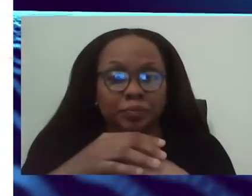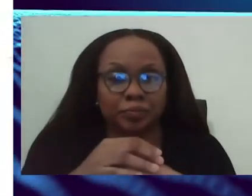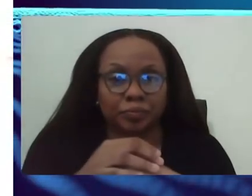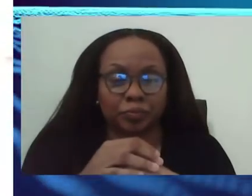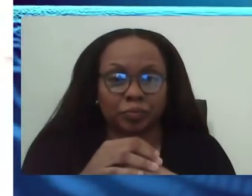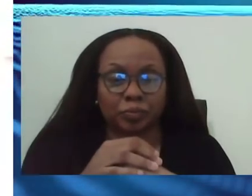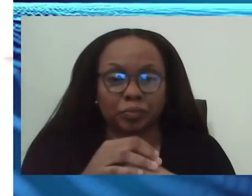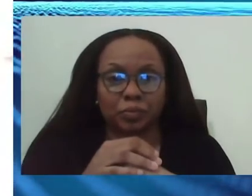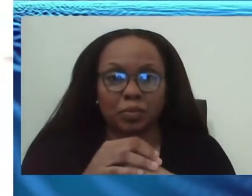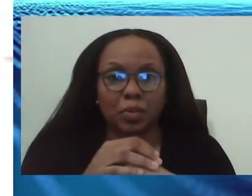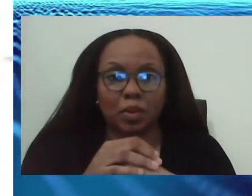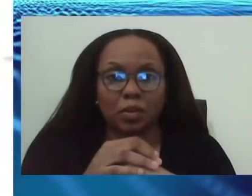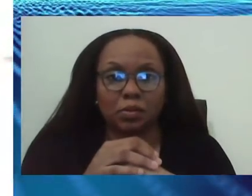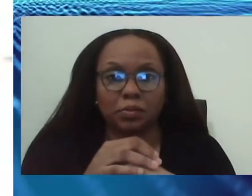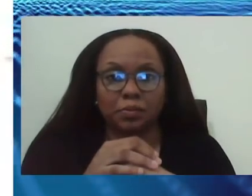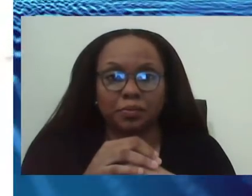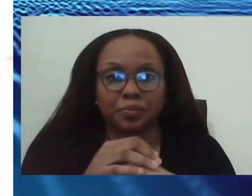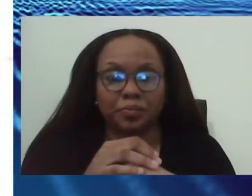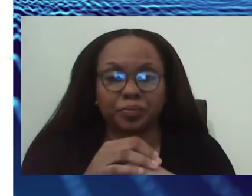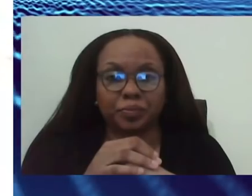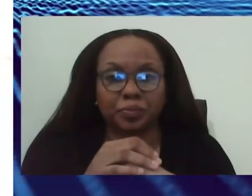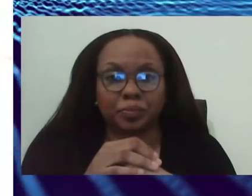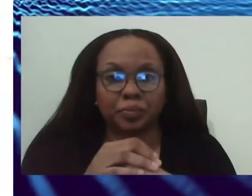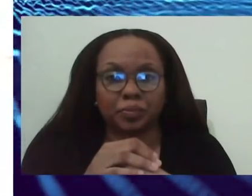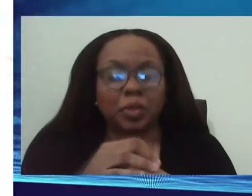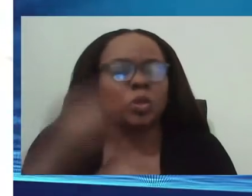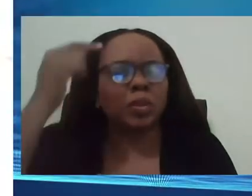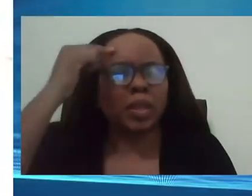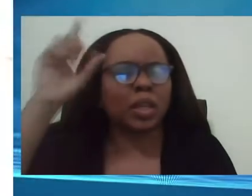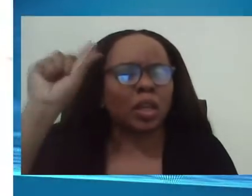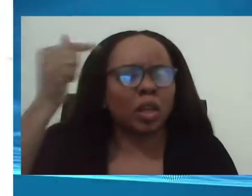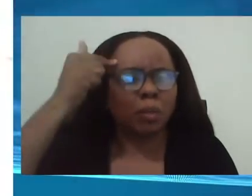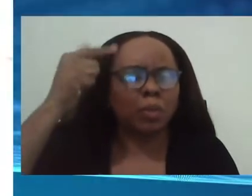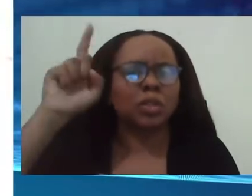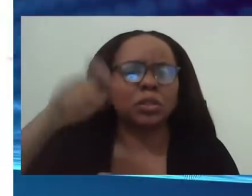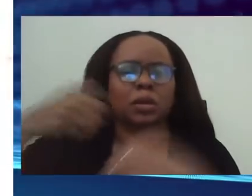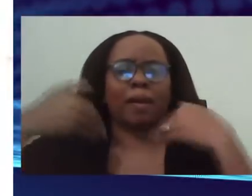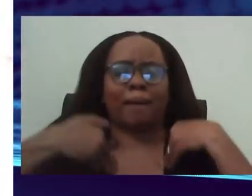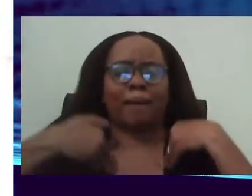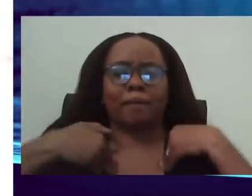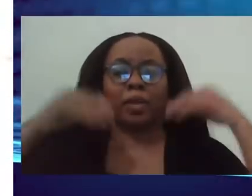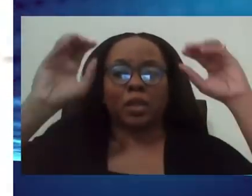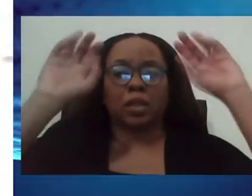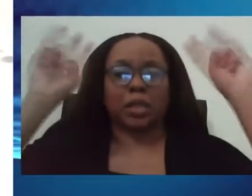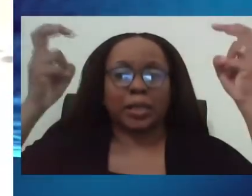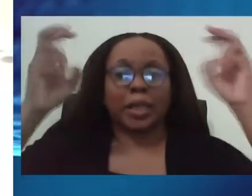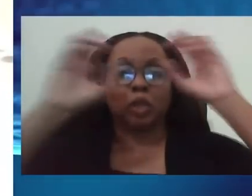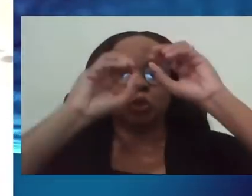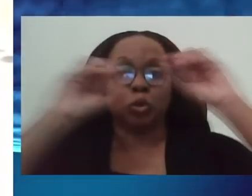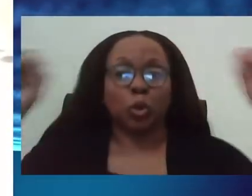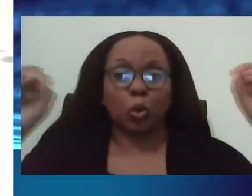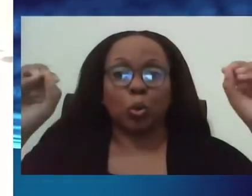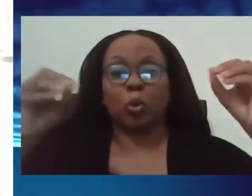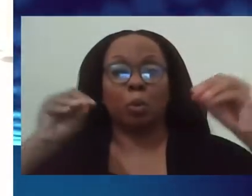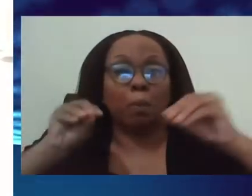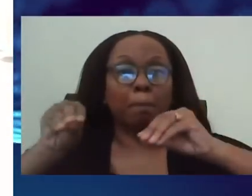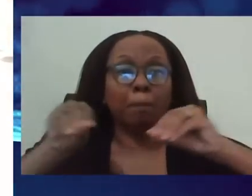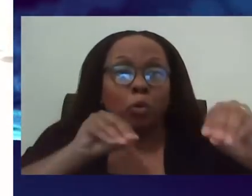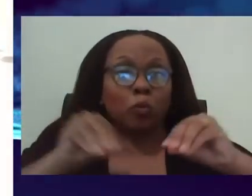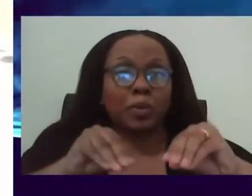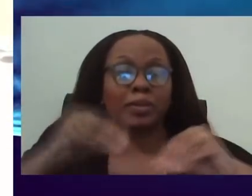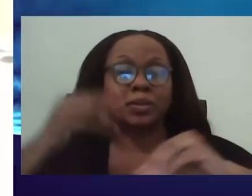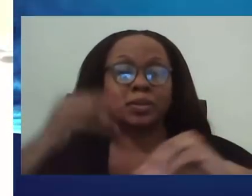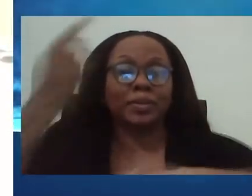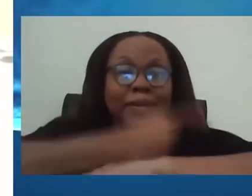a method that government should use and help to reduce the number of positive cases in terms of